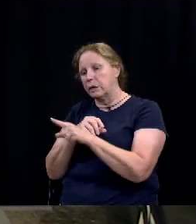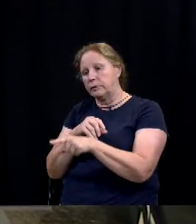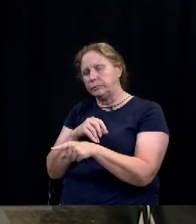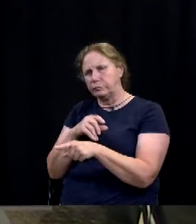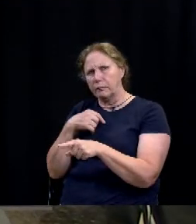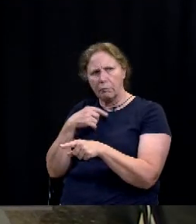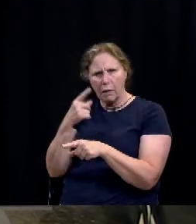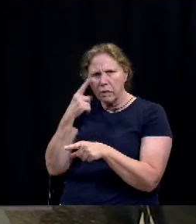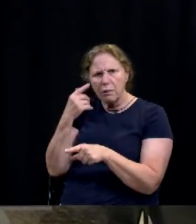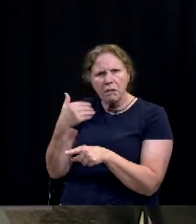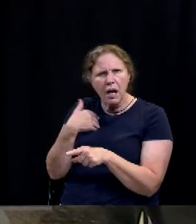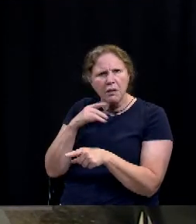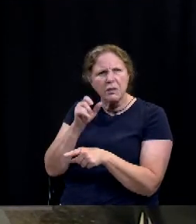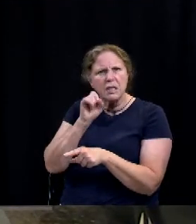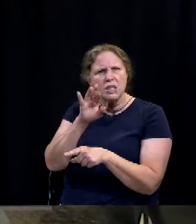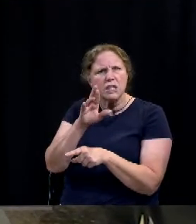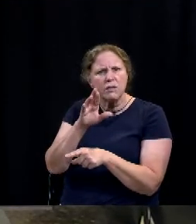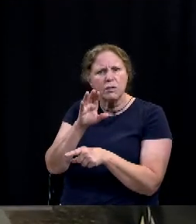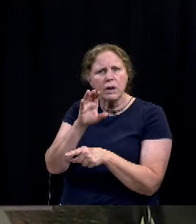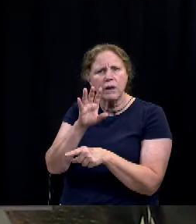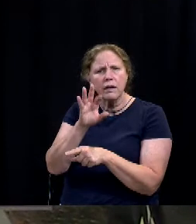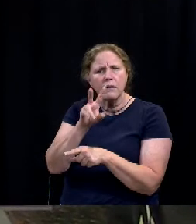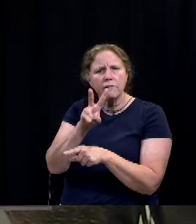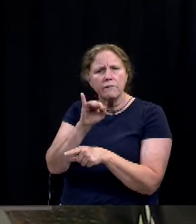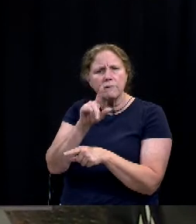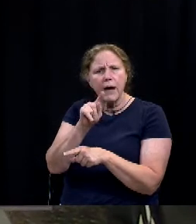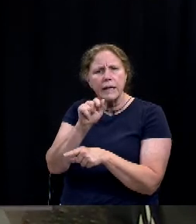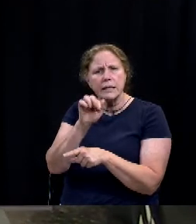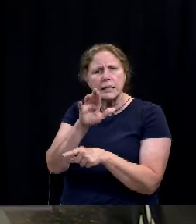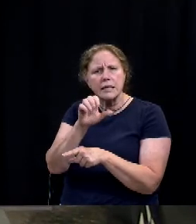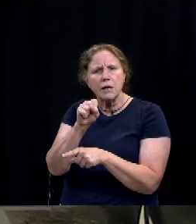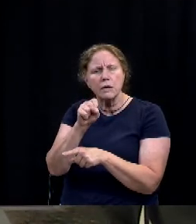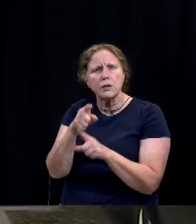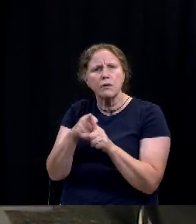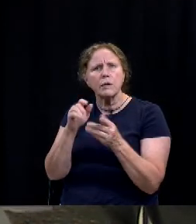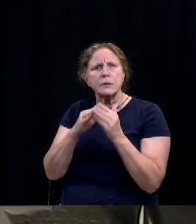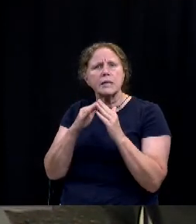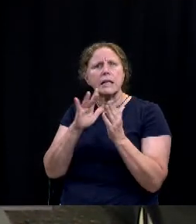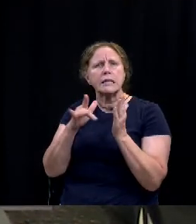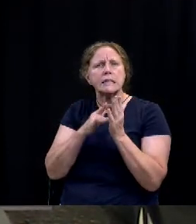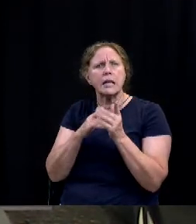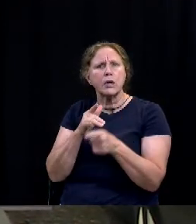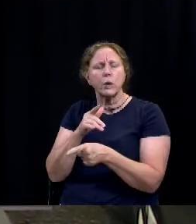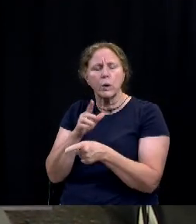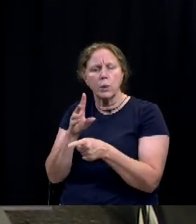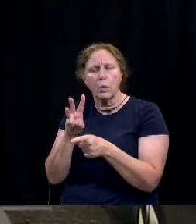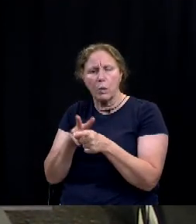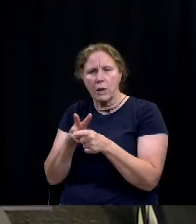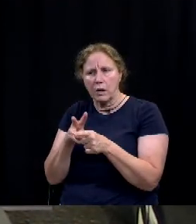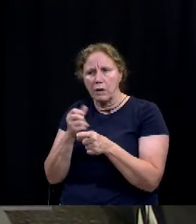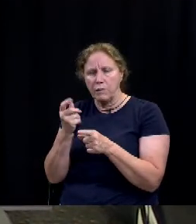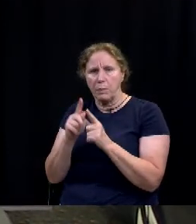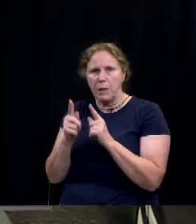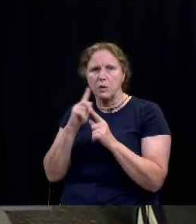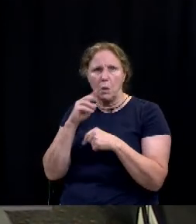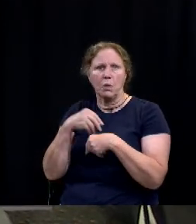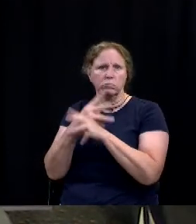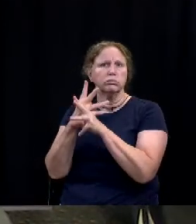believe we have jeffrey vaterius joining us uh from city center waco in a few moments virtually